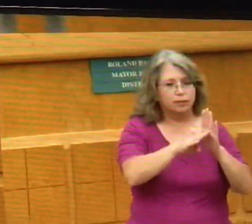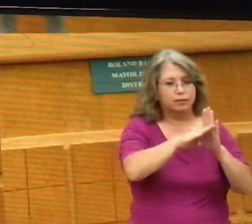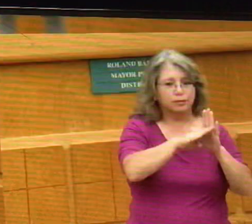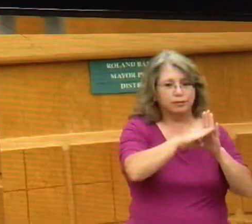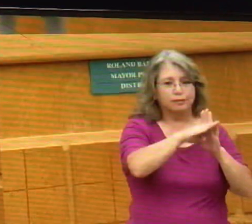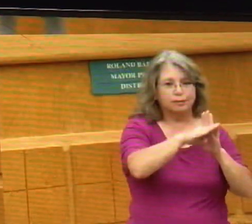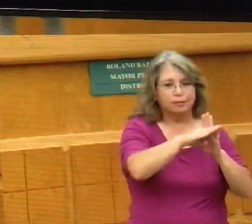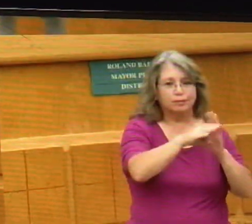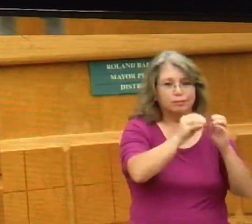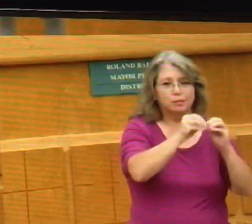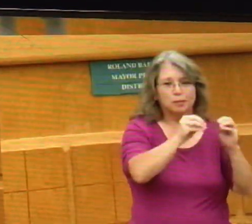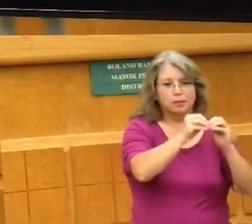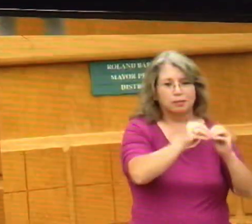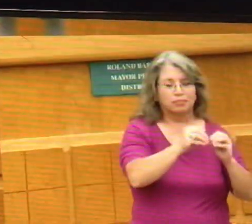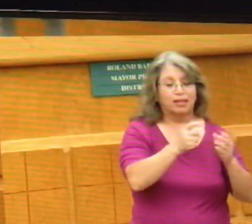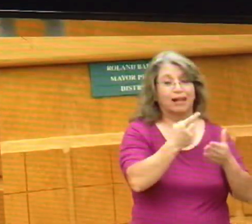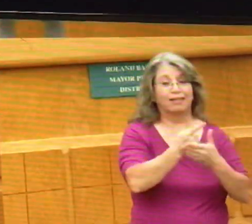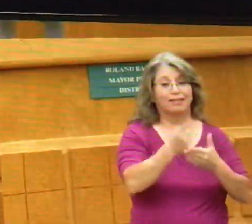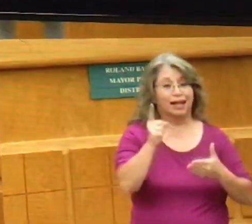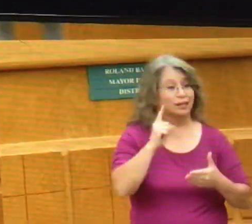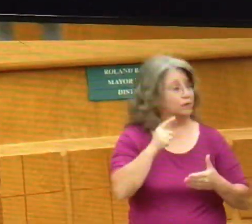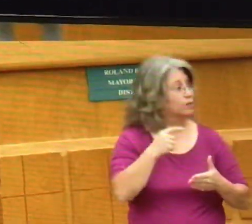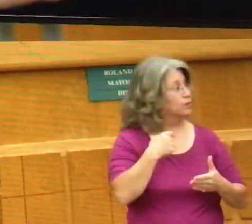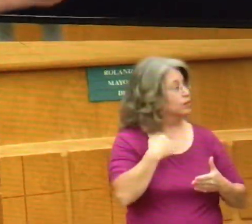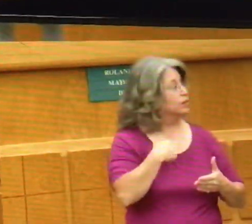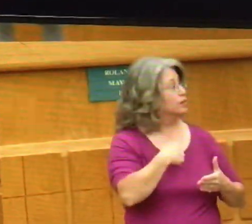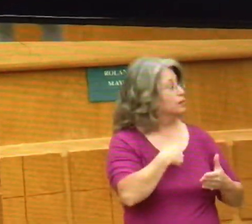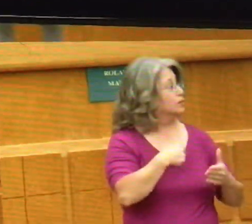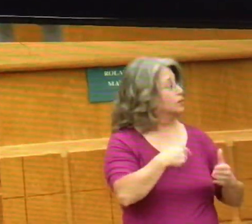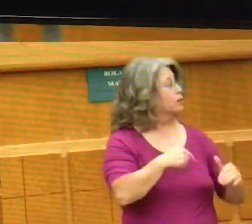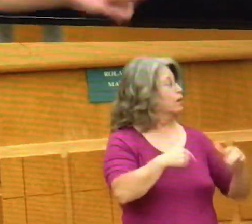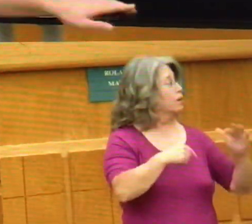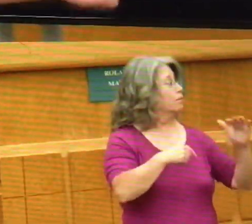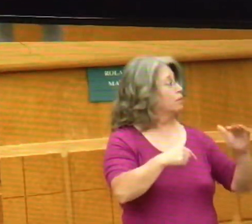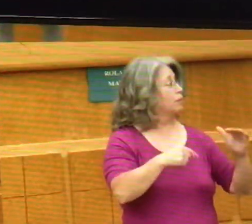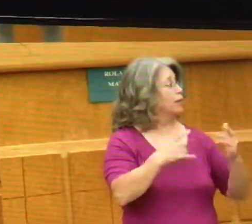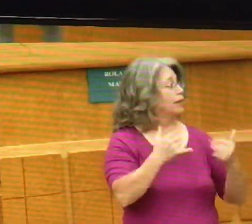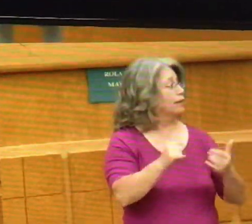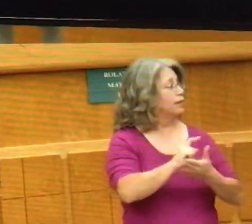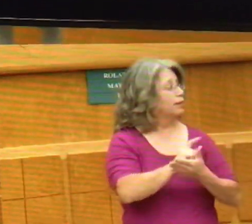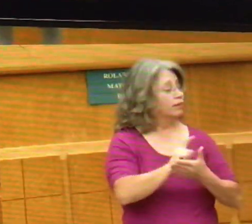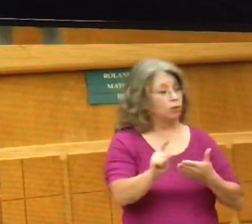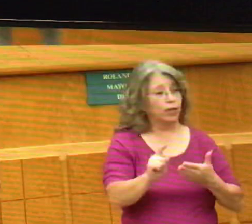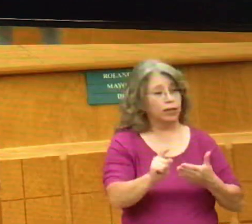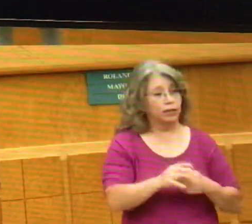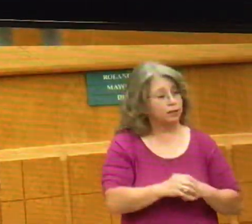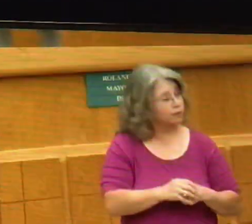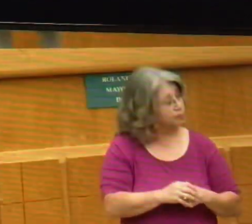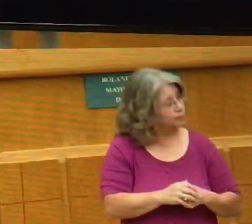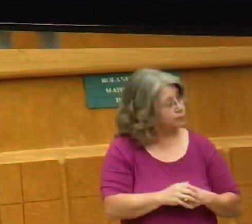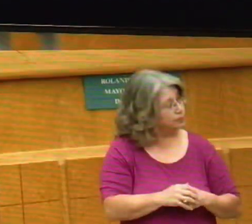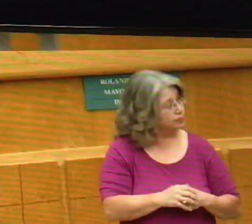we were kind of over in... Now, this week, right here,